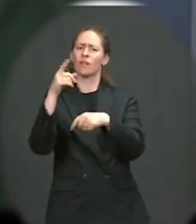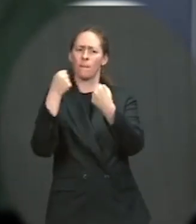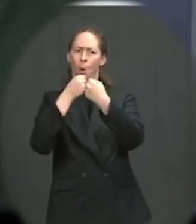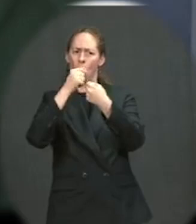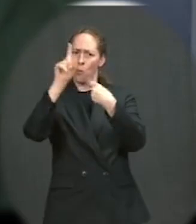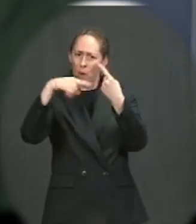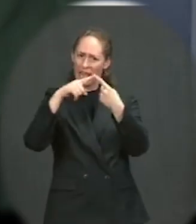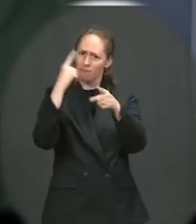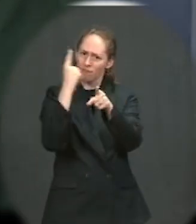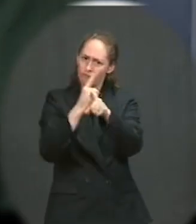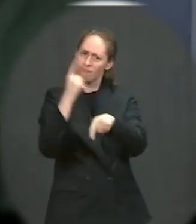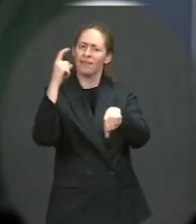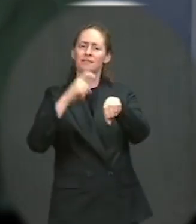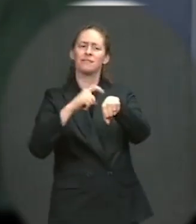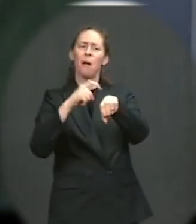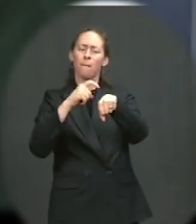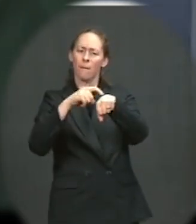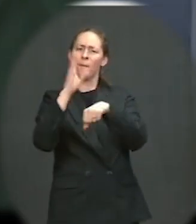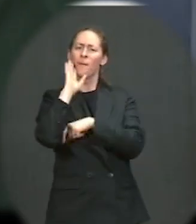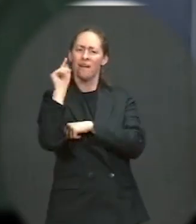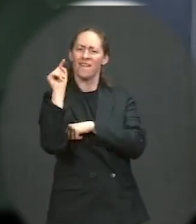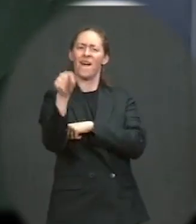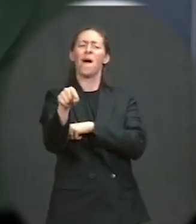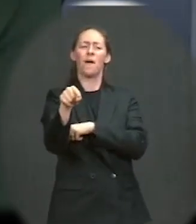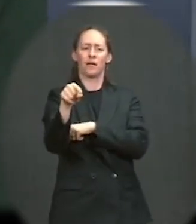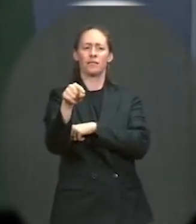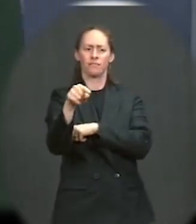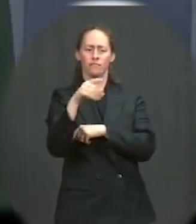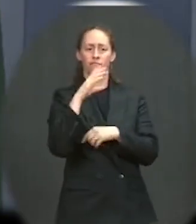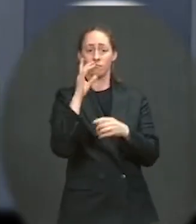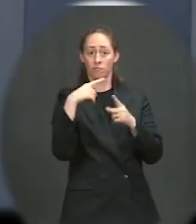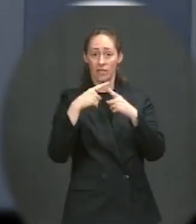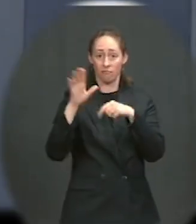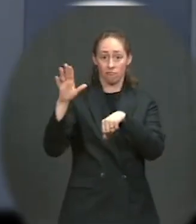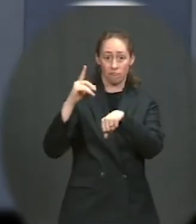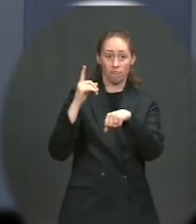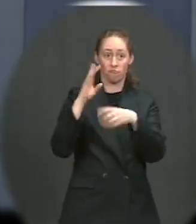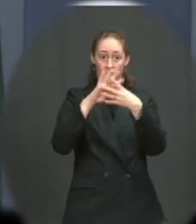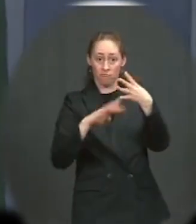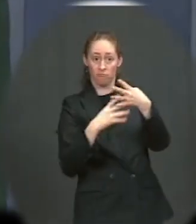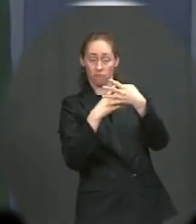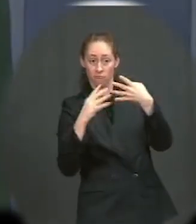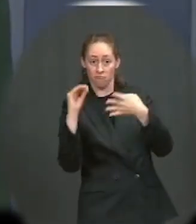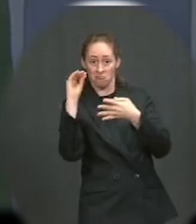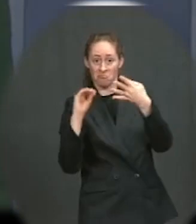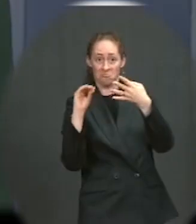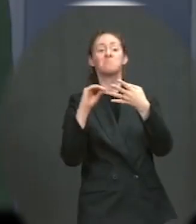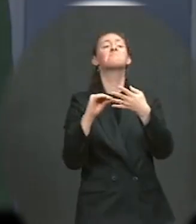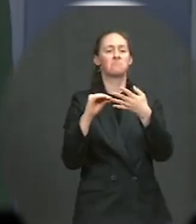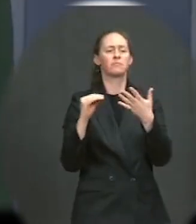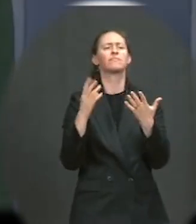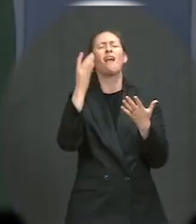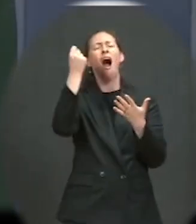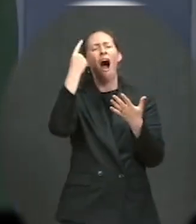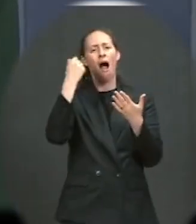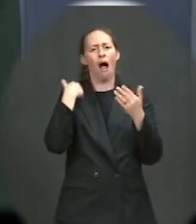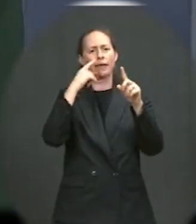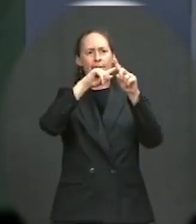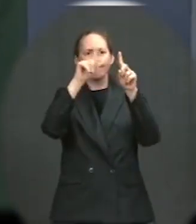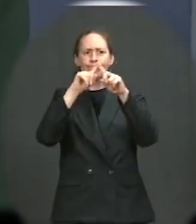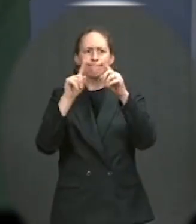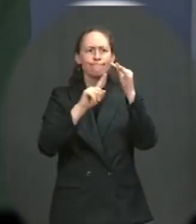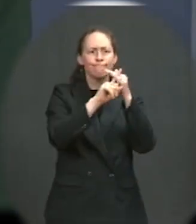that, well, as a part of her assignment, she has, of course, hosted a number of bilateral engagements. She's visited the Northern